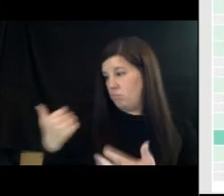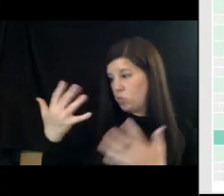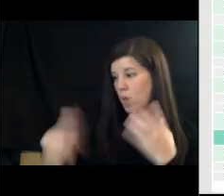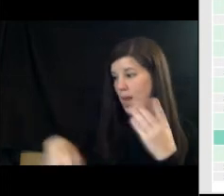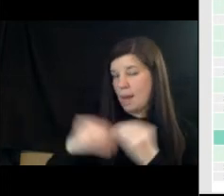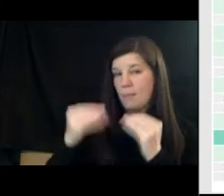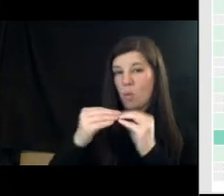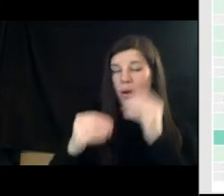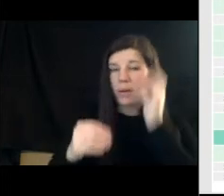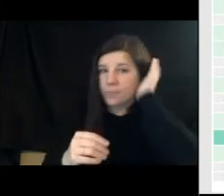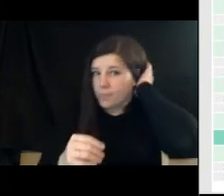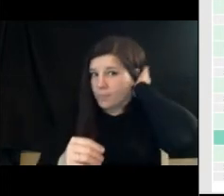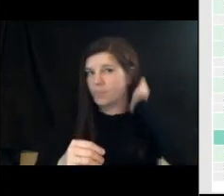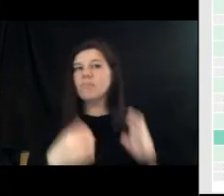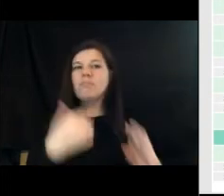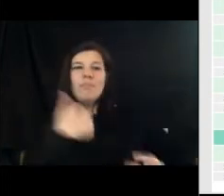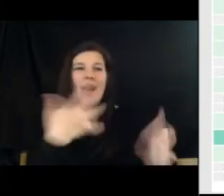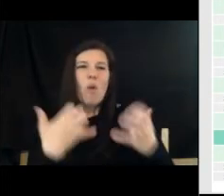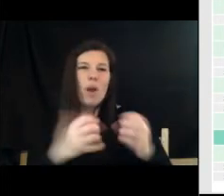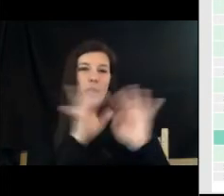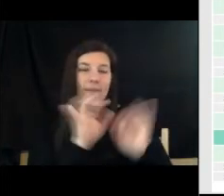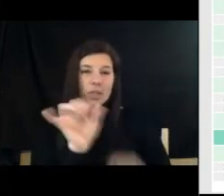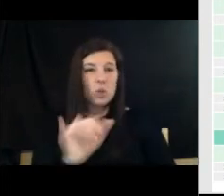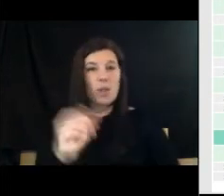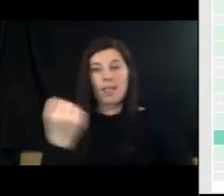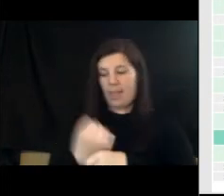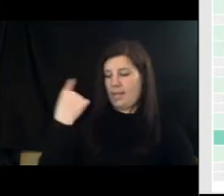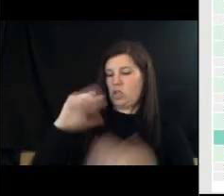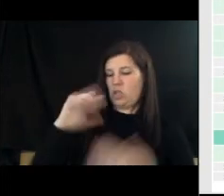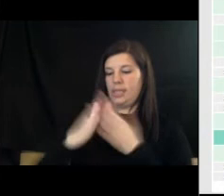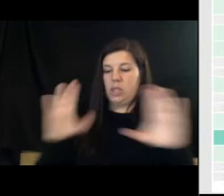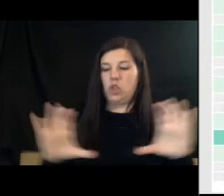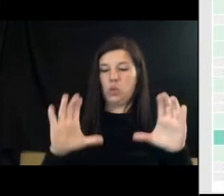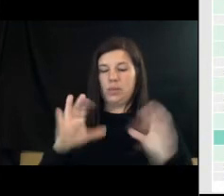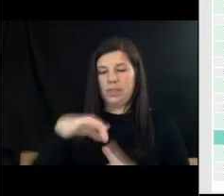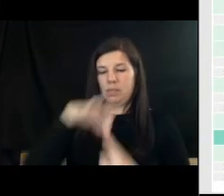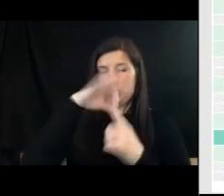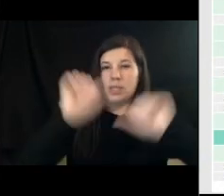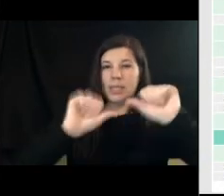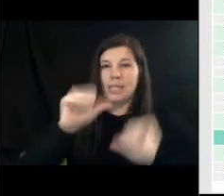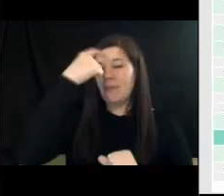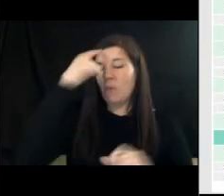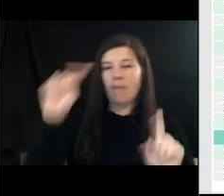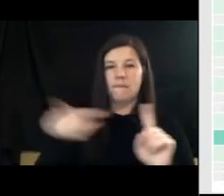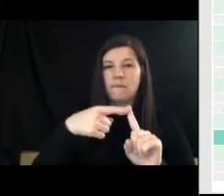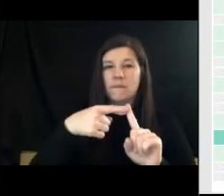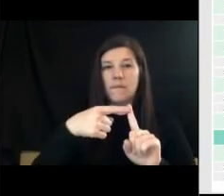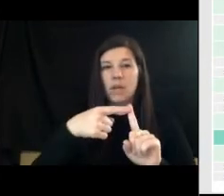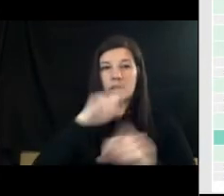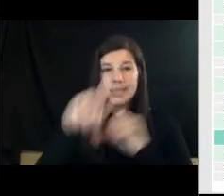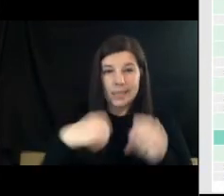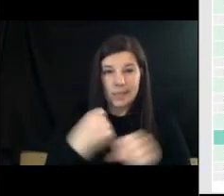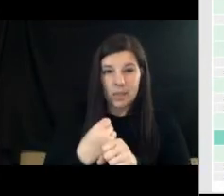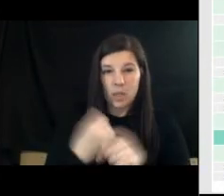can also elaborate so last year the city did this special assessment for the first year um and what they did um